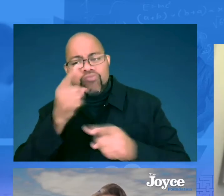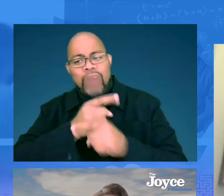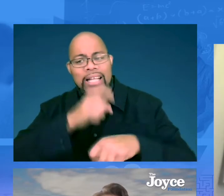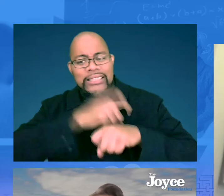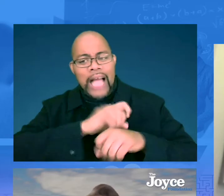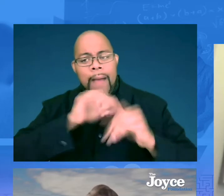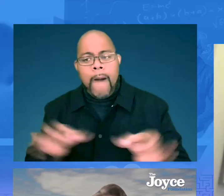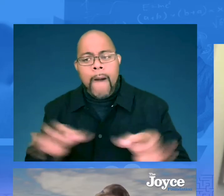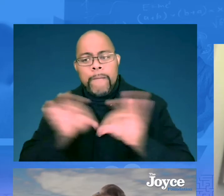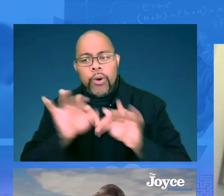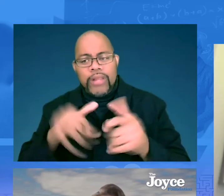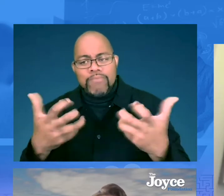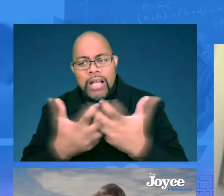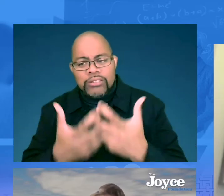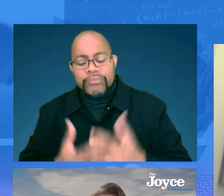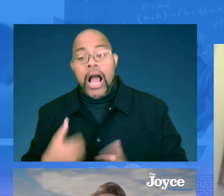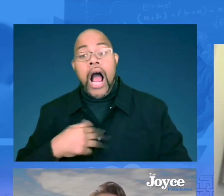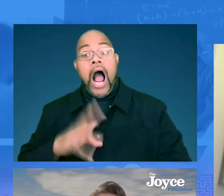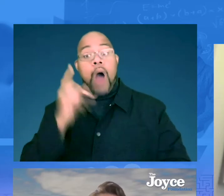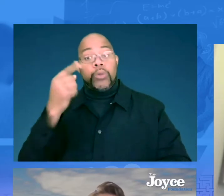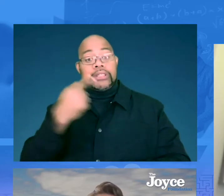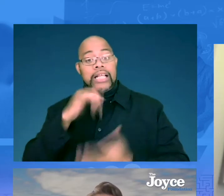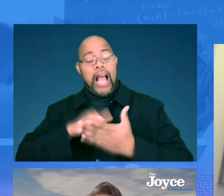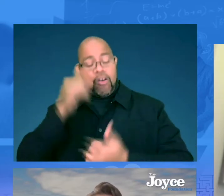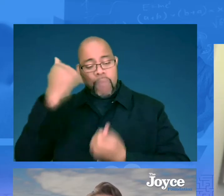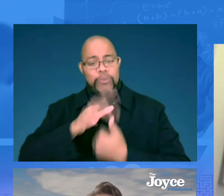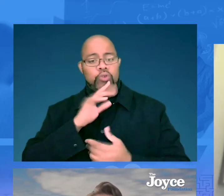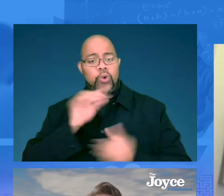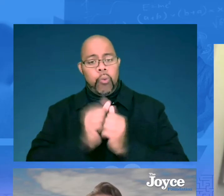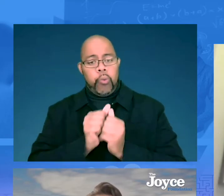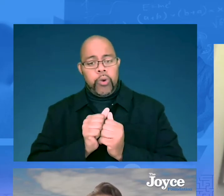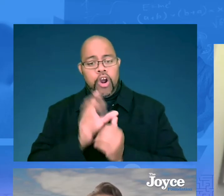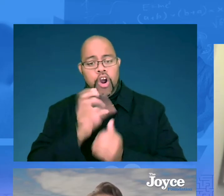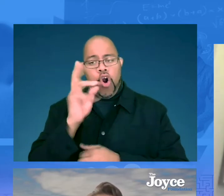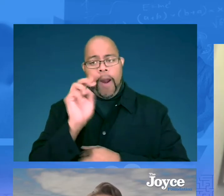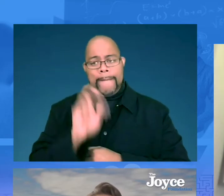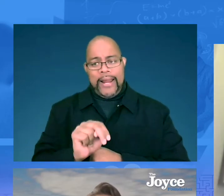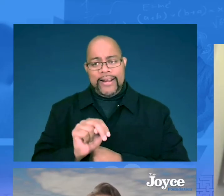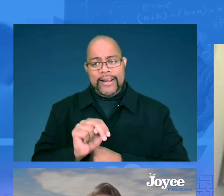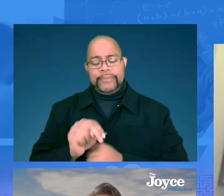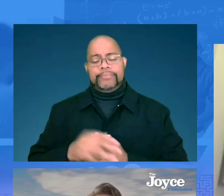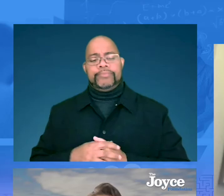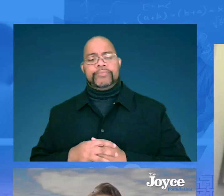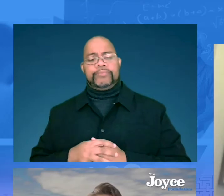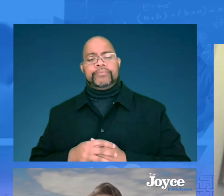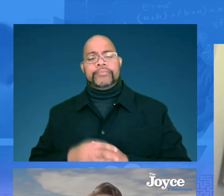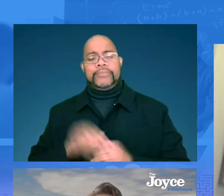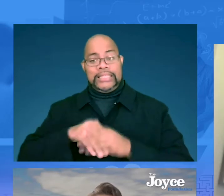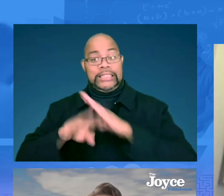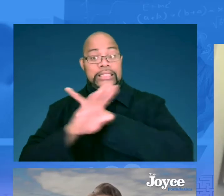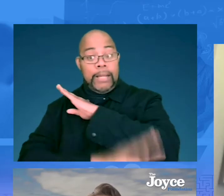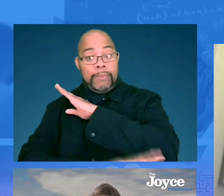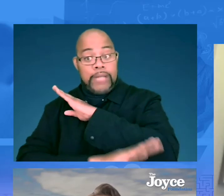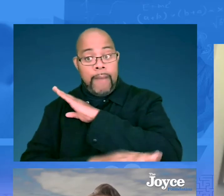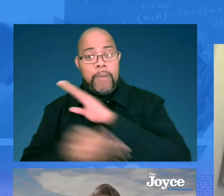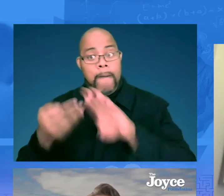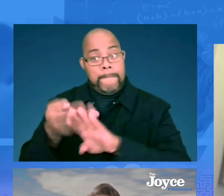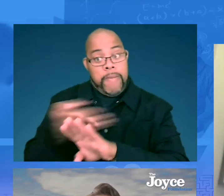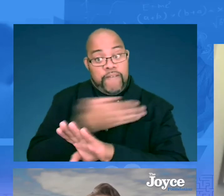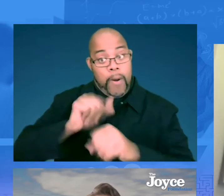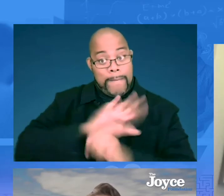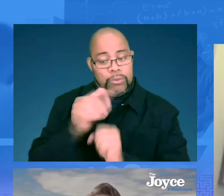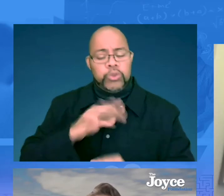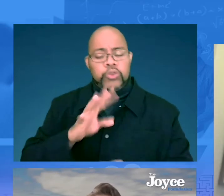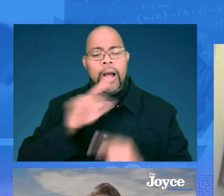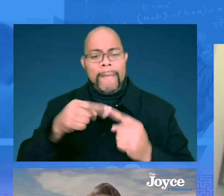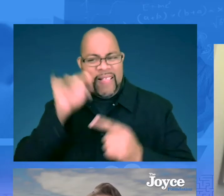sort of being in the right place at the right time and how important that was. Well, I will say that I remember talking to Carmen in